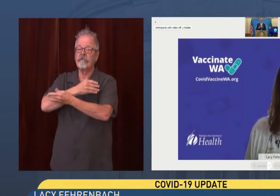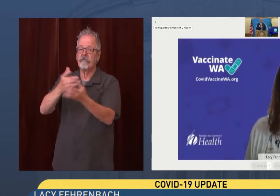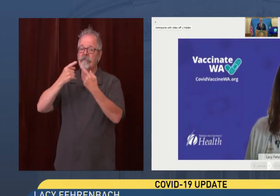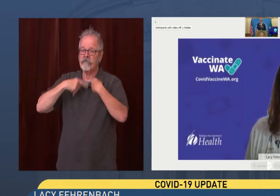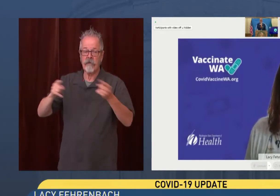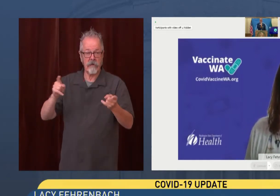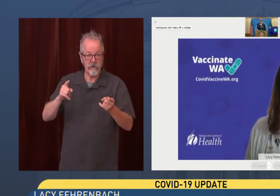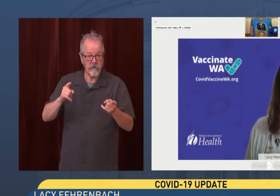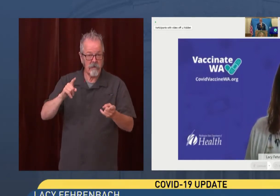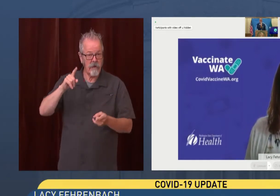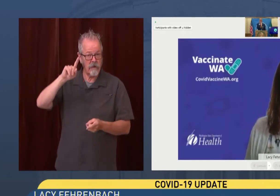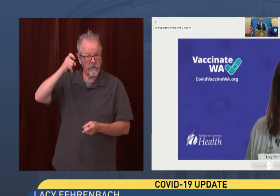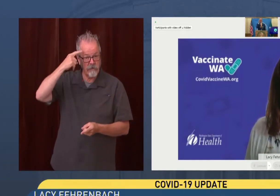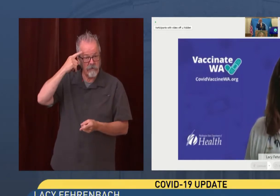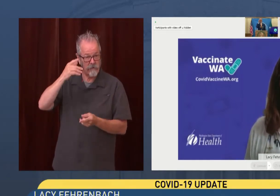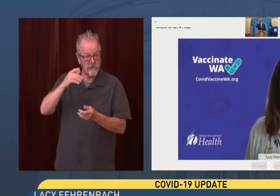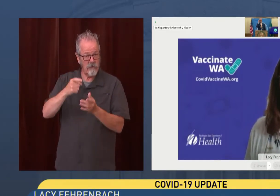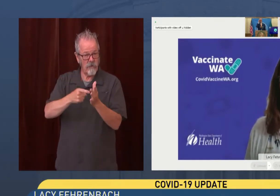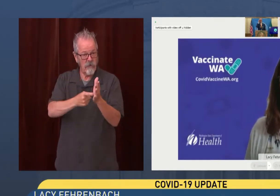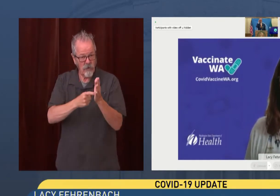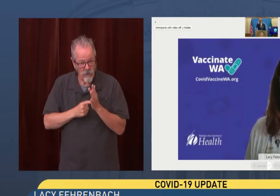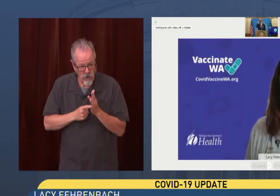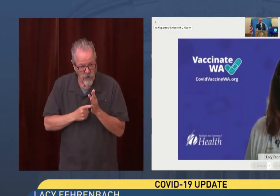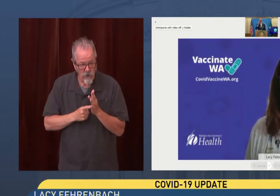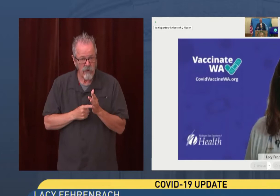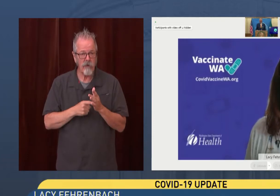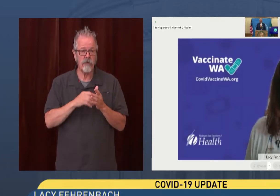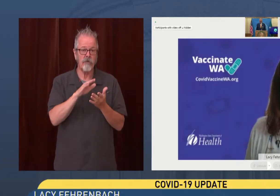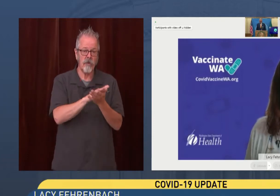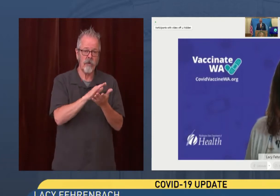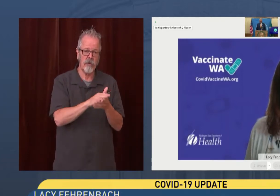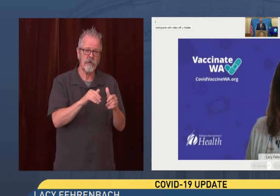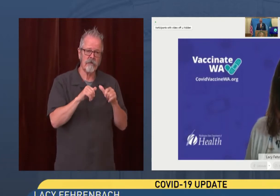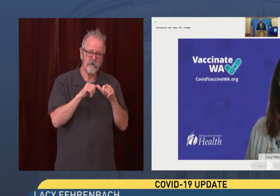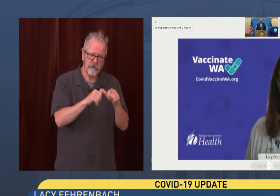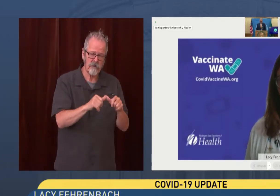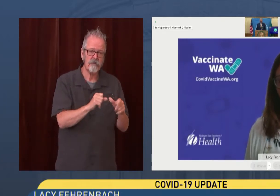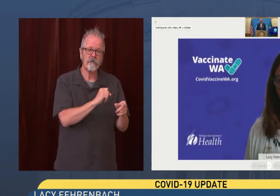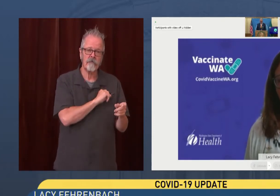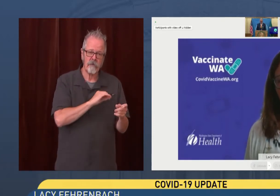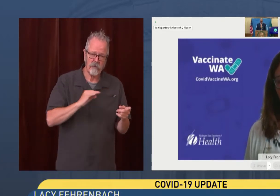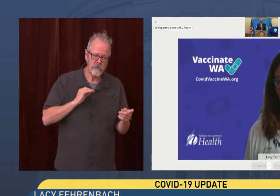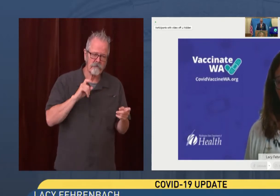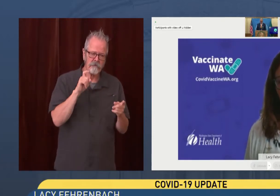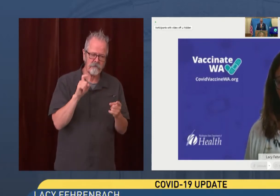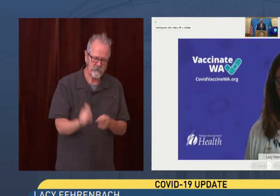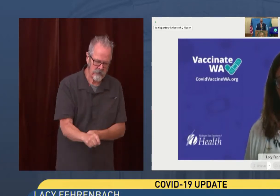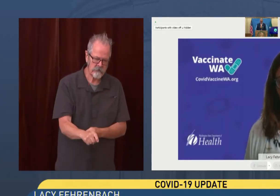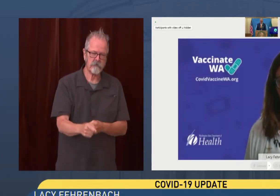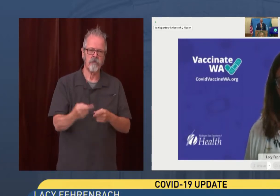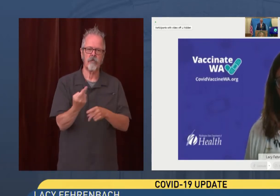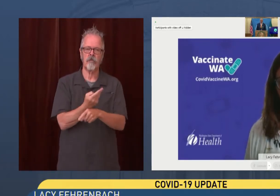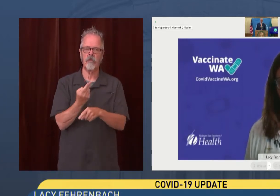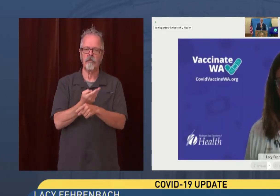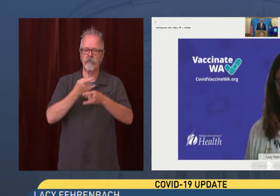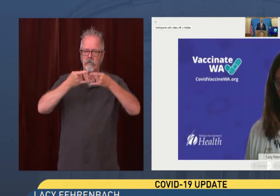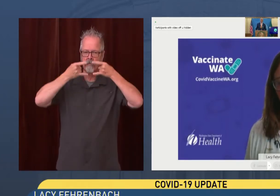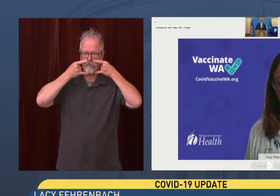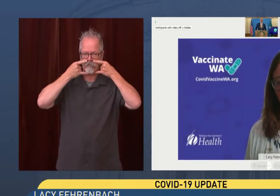continue to wear—that students and staff in schools continue to wear masks. We also